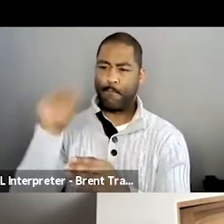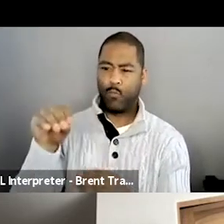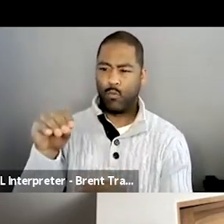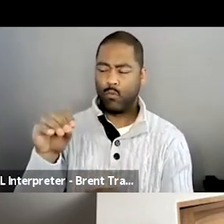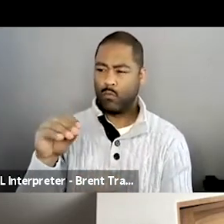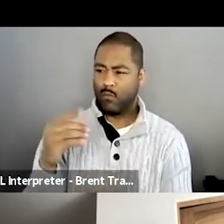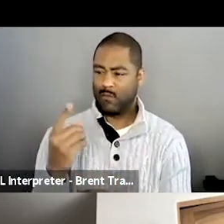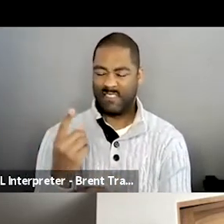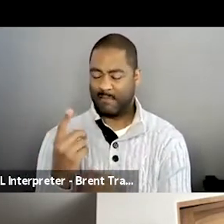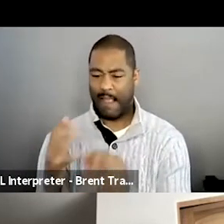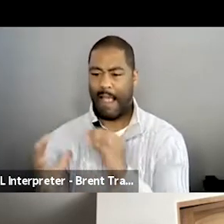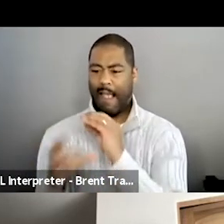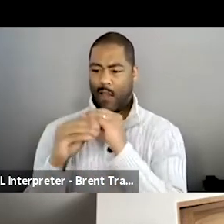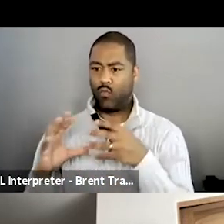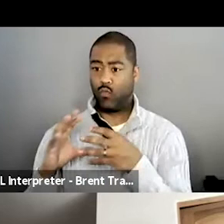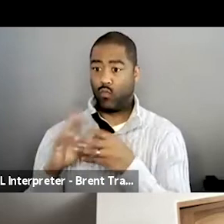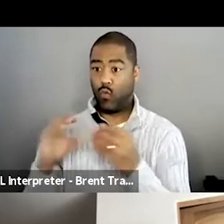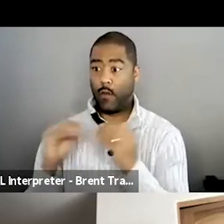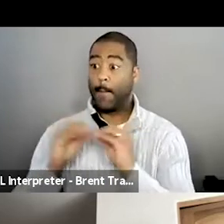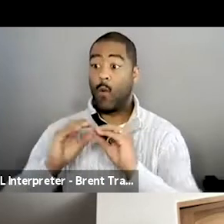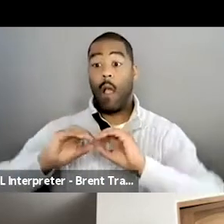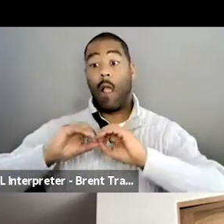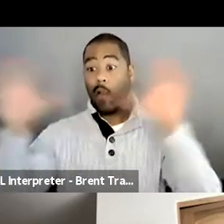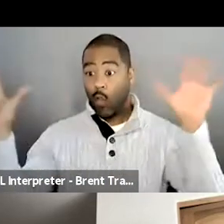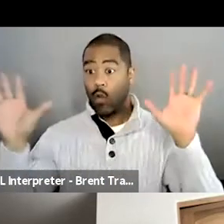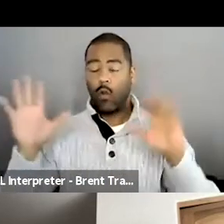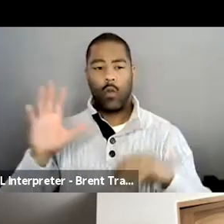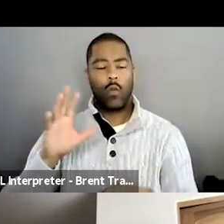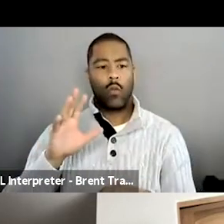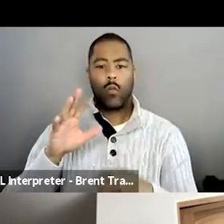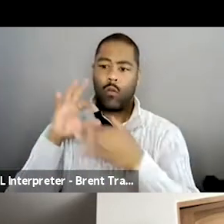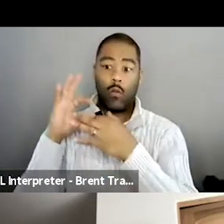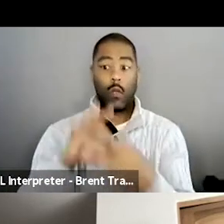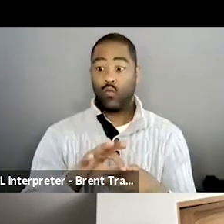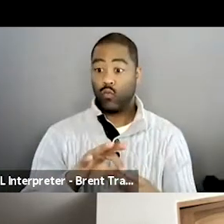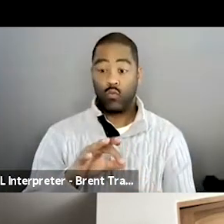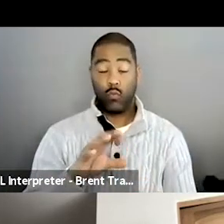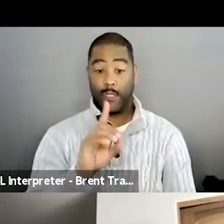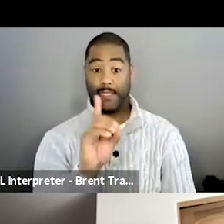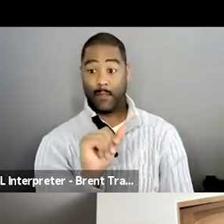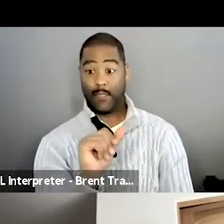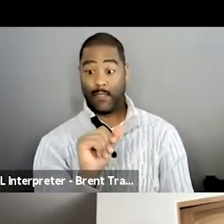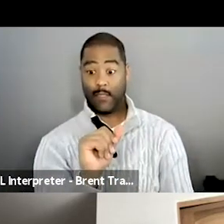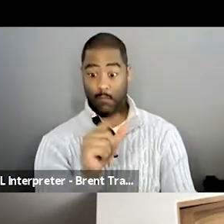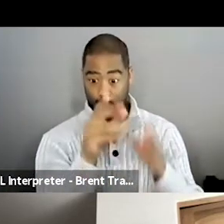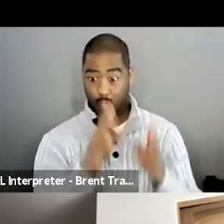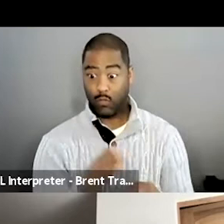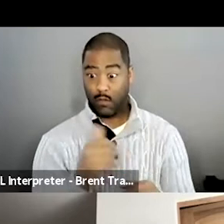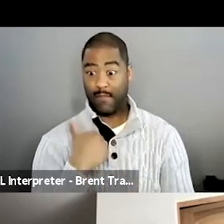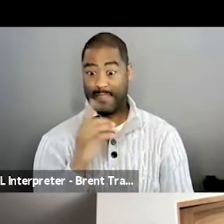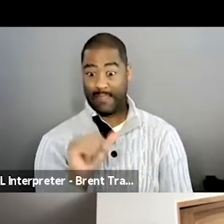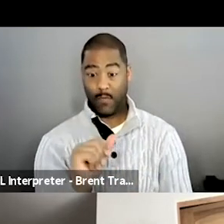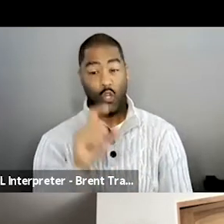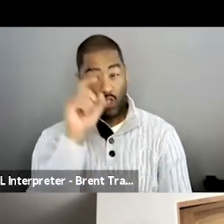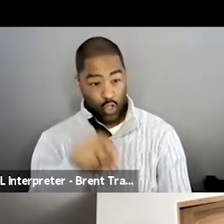you sort of start the discussion, uh, about whether, you know, uh, people should, with disabilities should be having children.